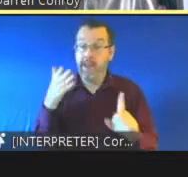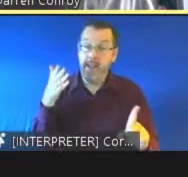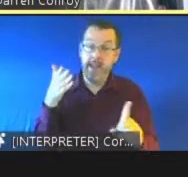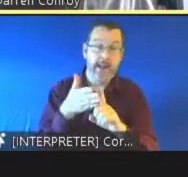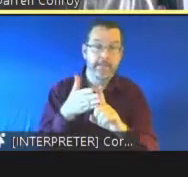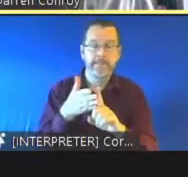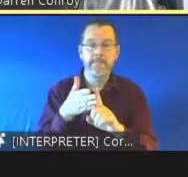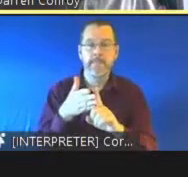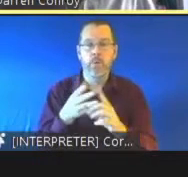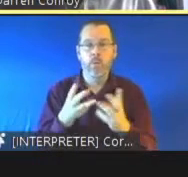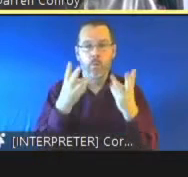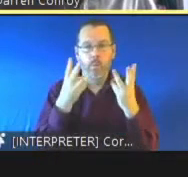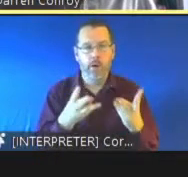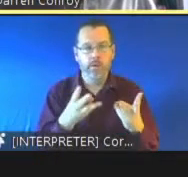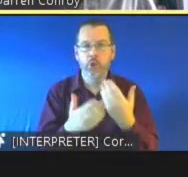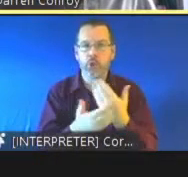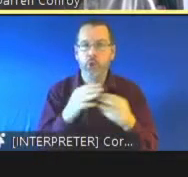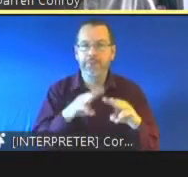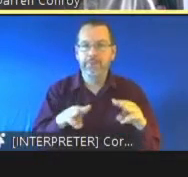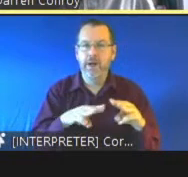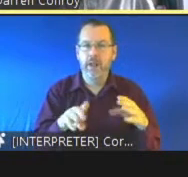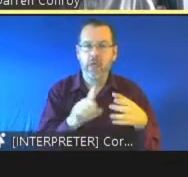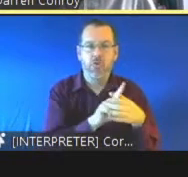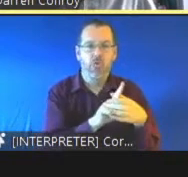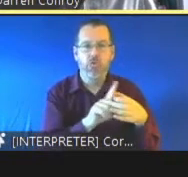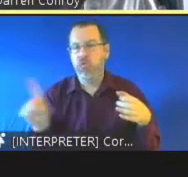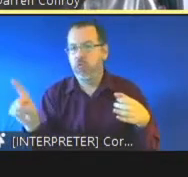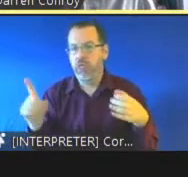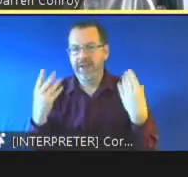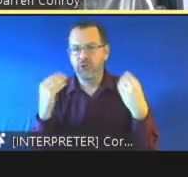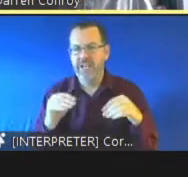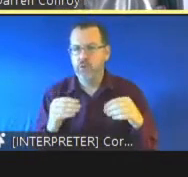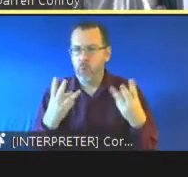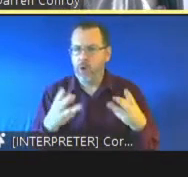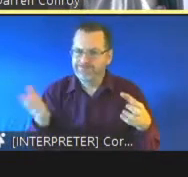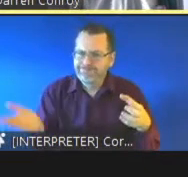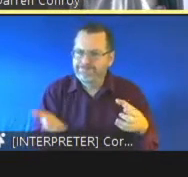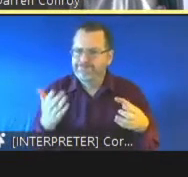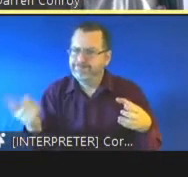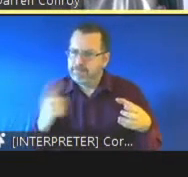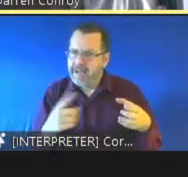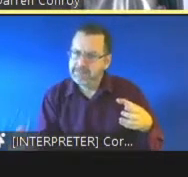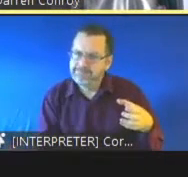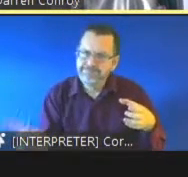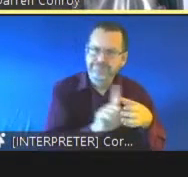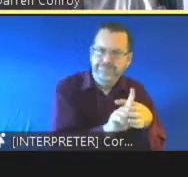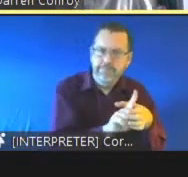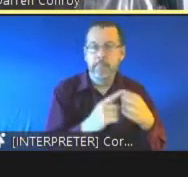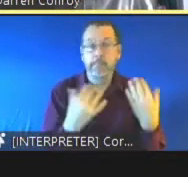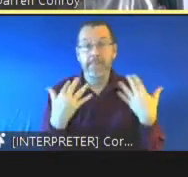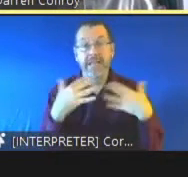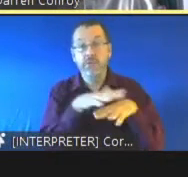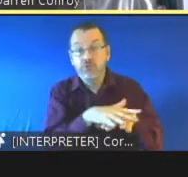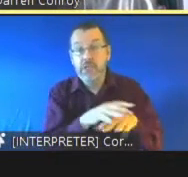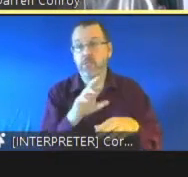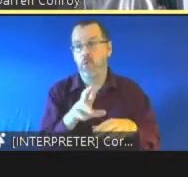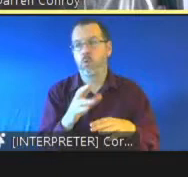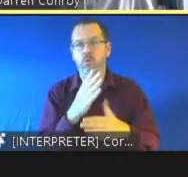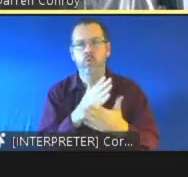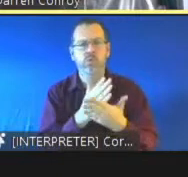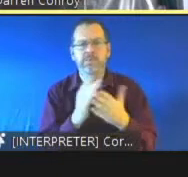reconnecting young people back to education be it mainstream or training training programs but identifying